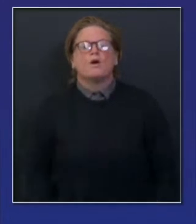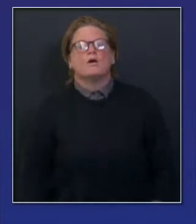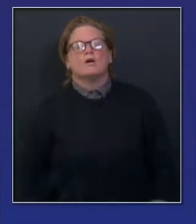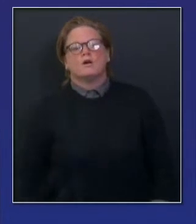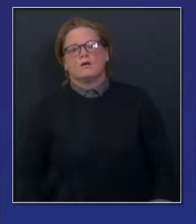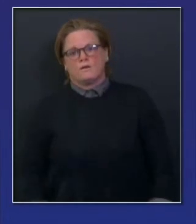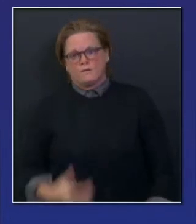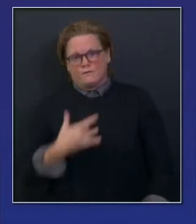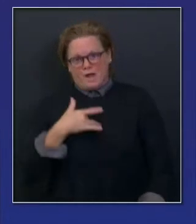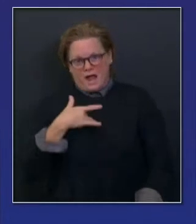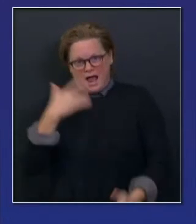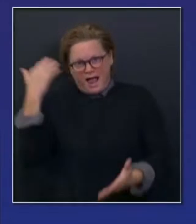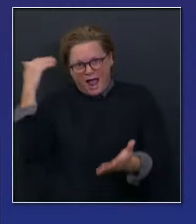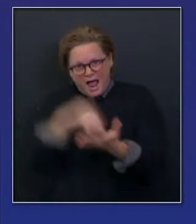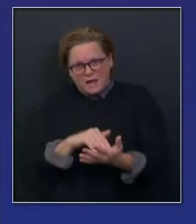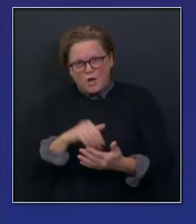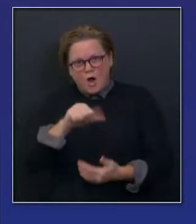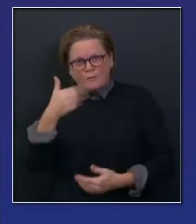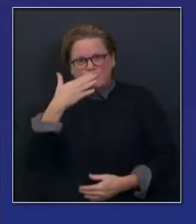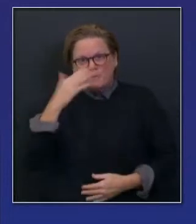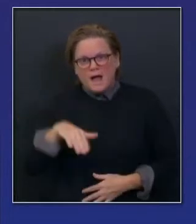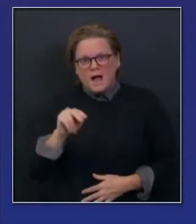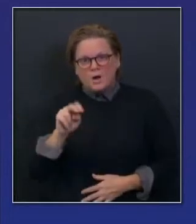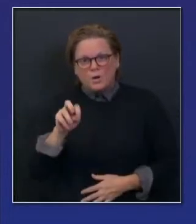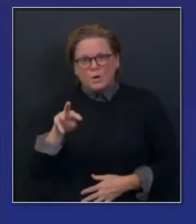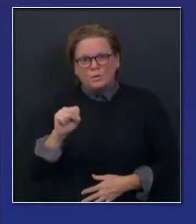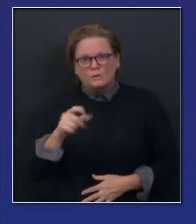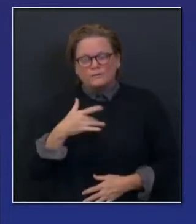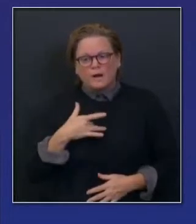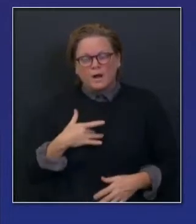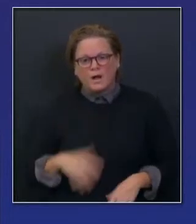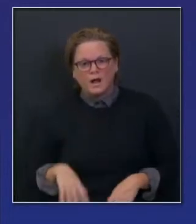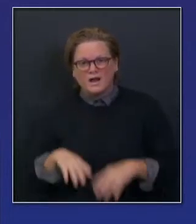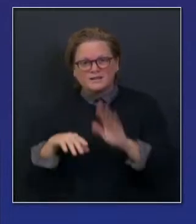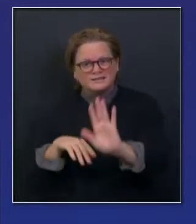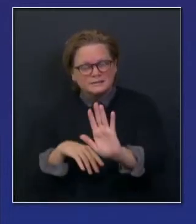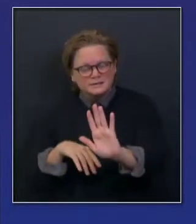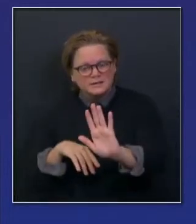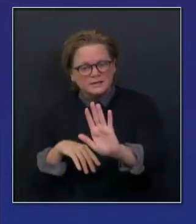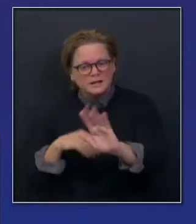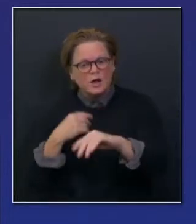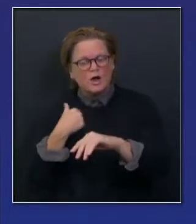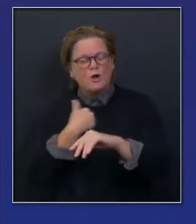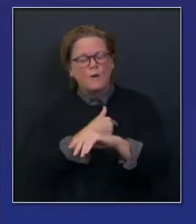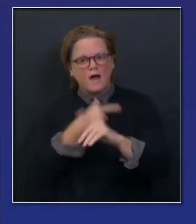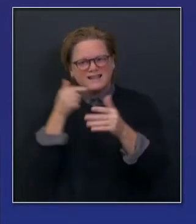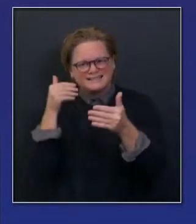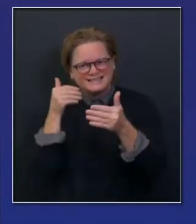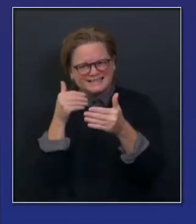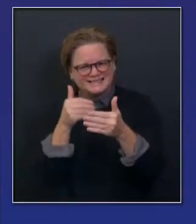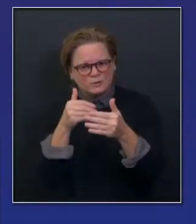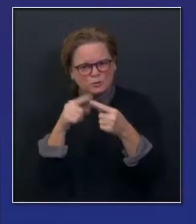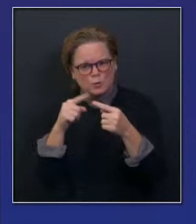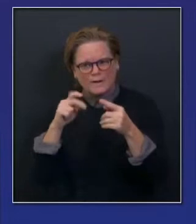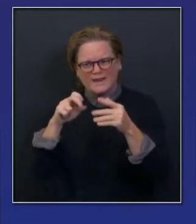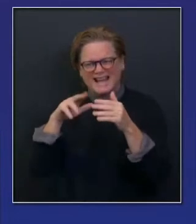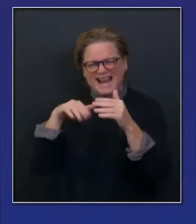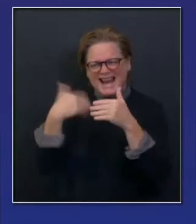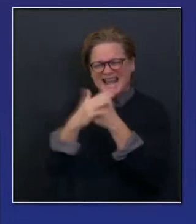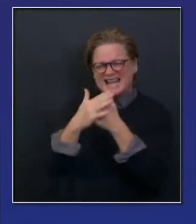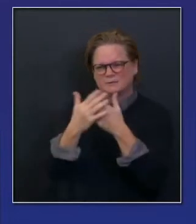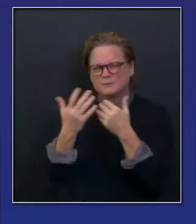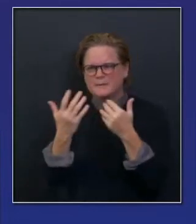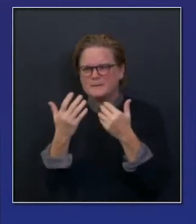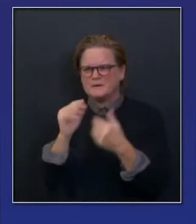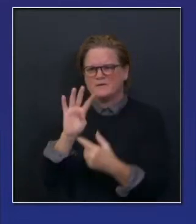we are in a sprint, not a marathon now, sprint, next 45, next 60 days. It's not a permanent